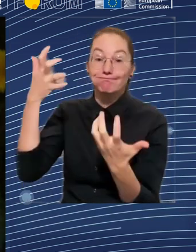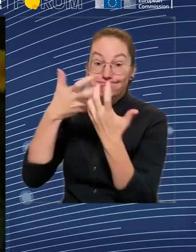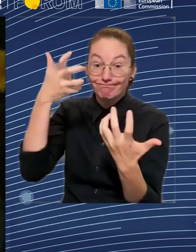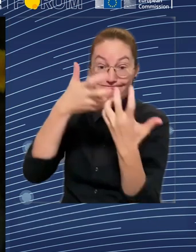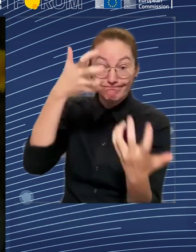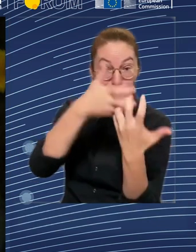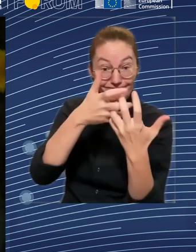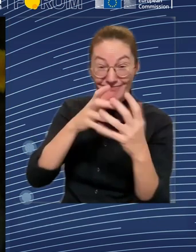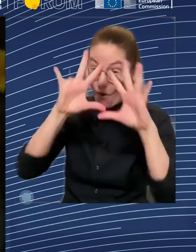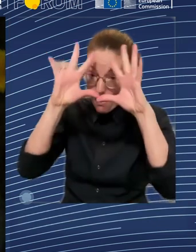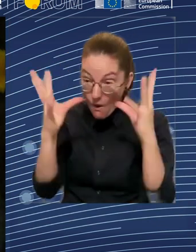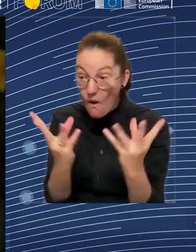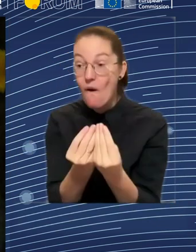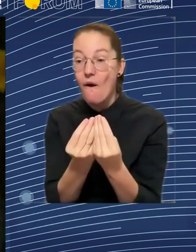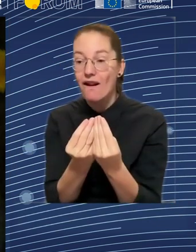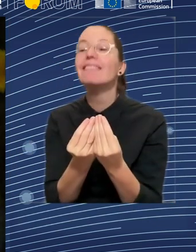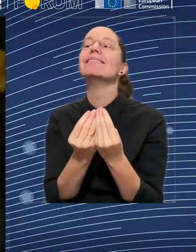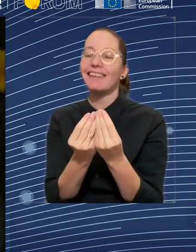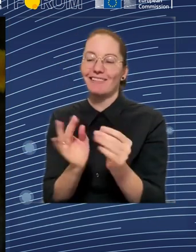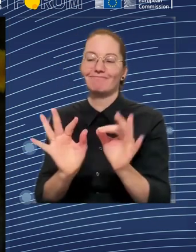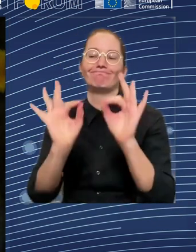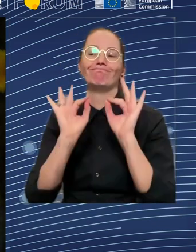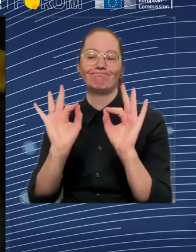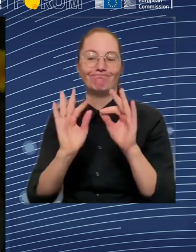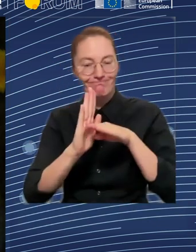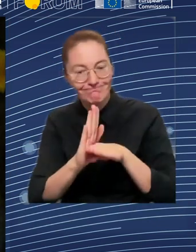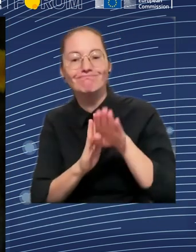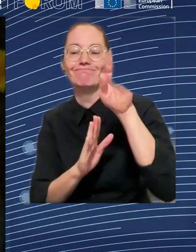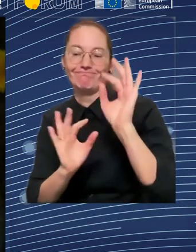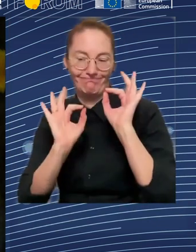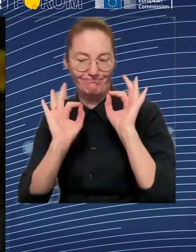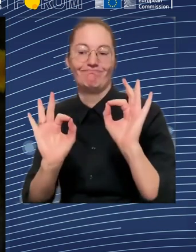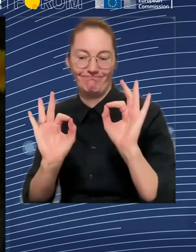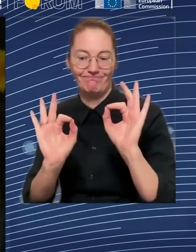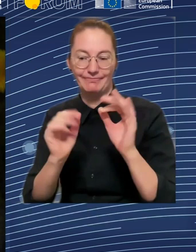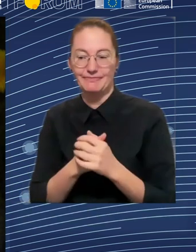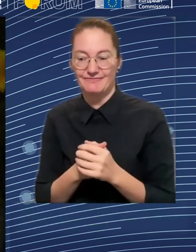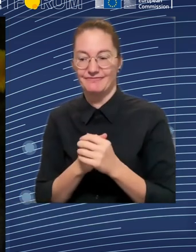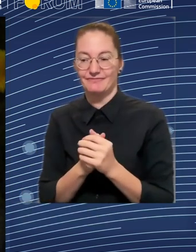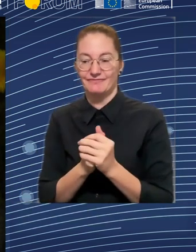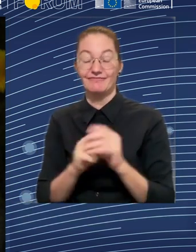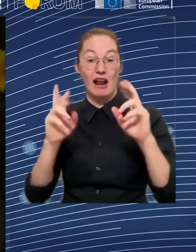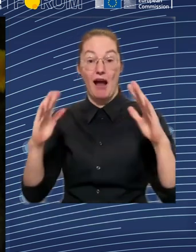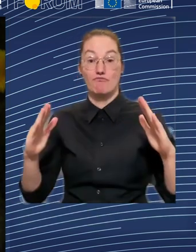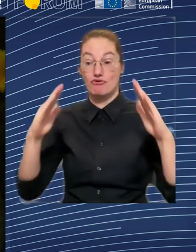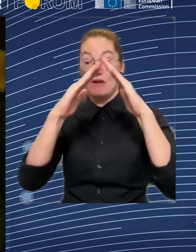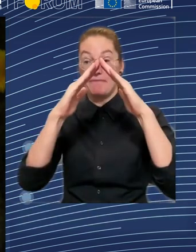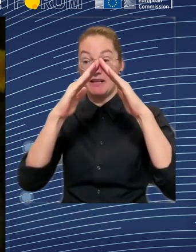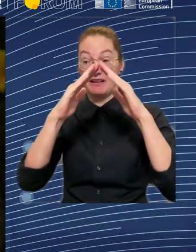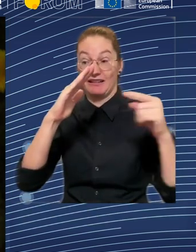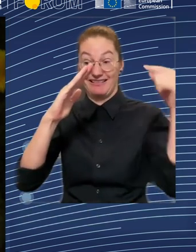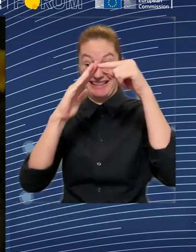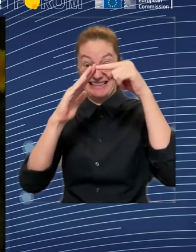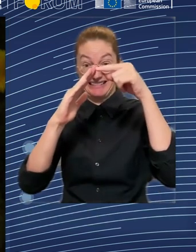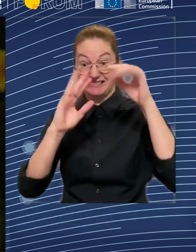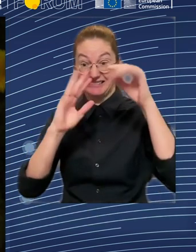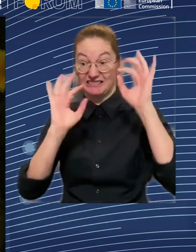because I'm coming from local authority municipality in Bulgaria, and I'm also engaged with the committee of the